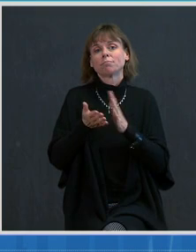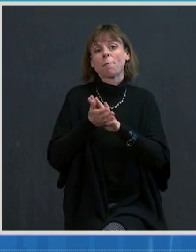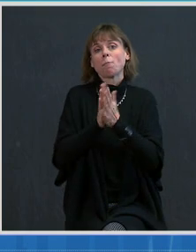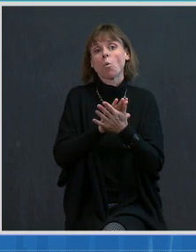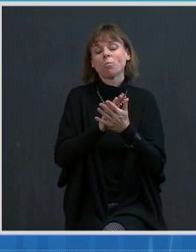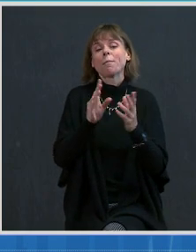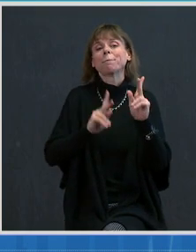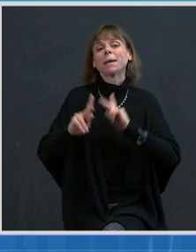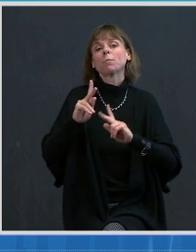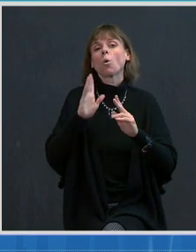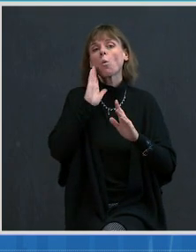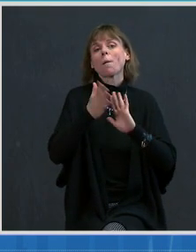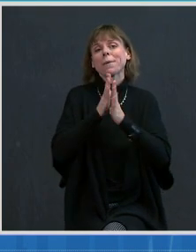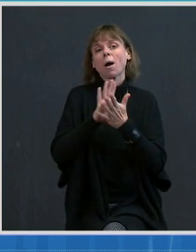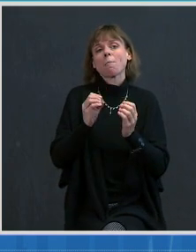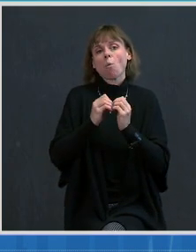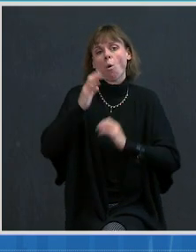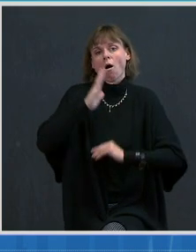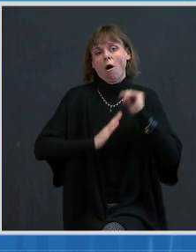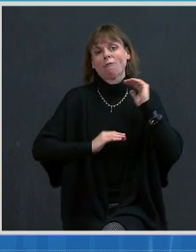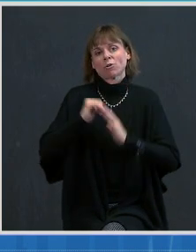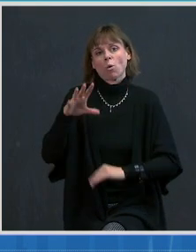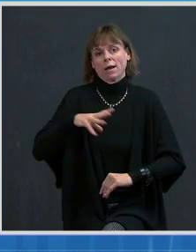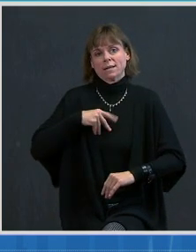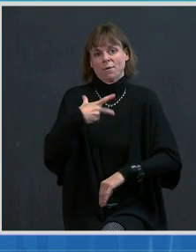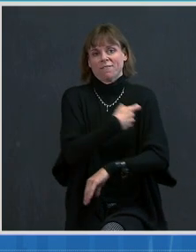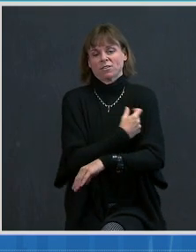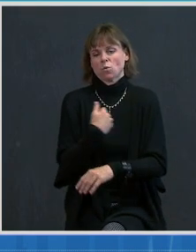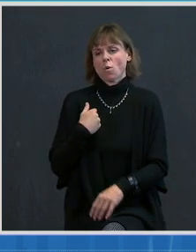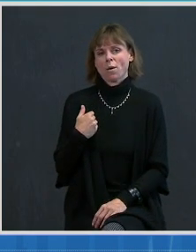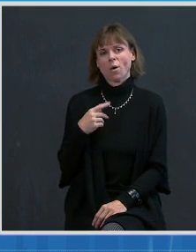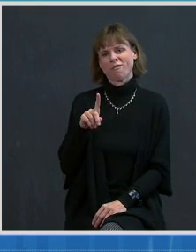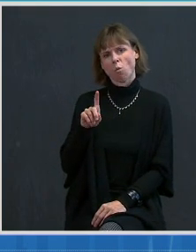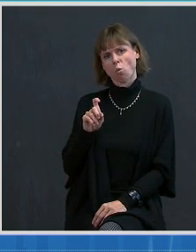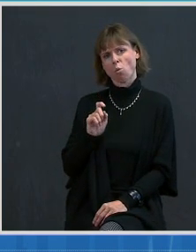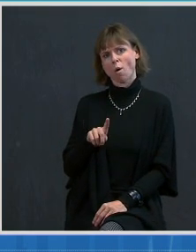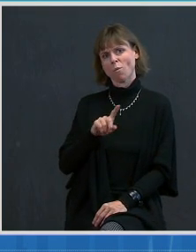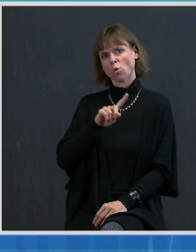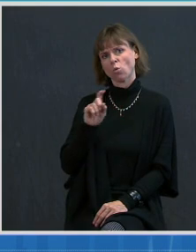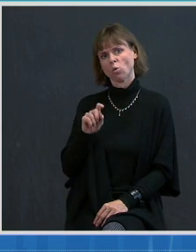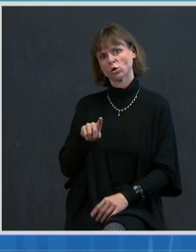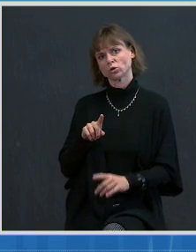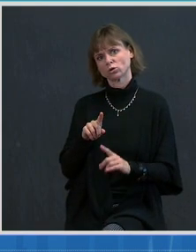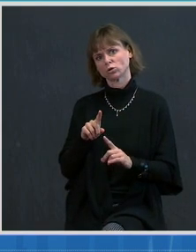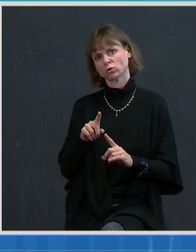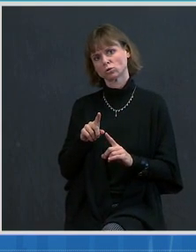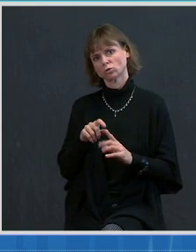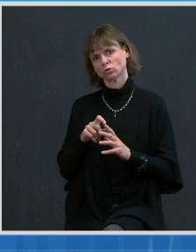Kevin, is that? We're going to squeeze one more question in from Brian Karam at the Bulwark.